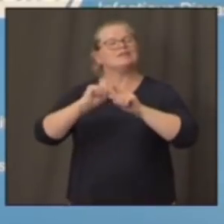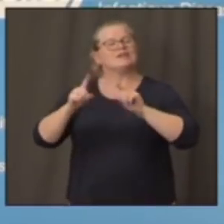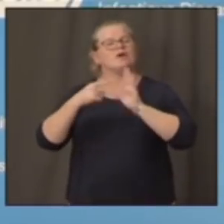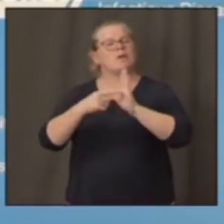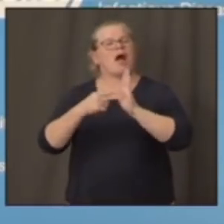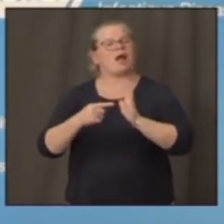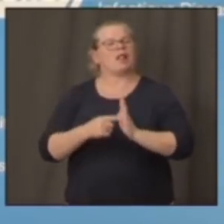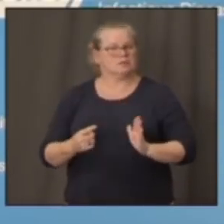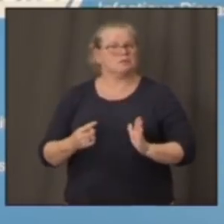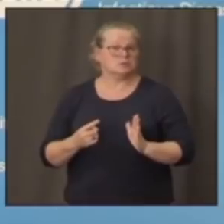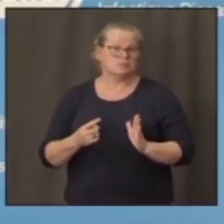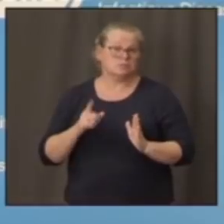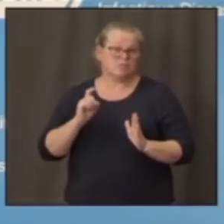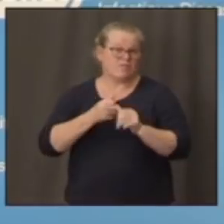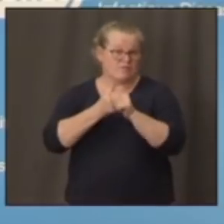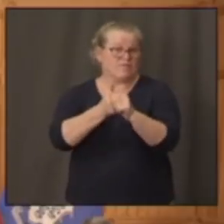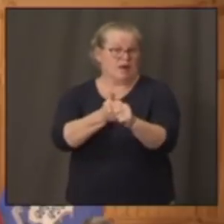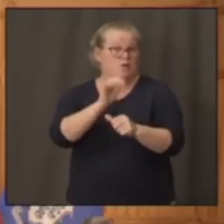Connecticut Mirror.